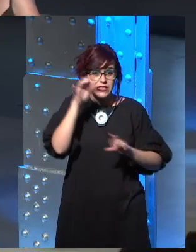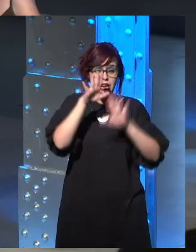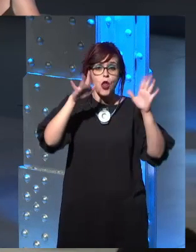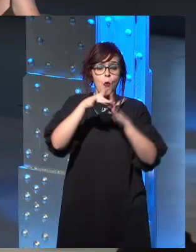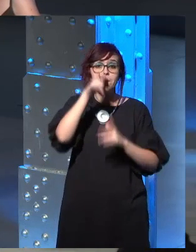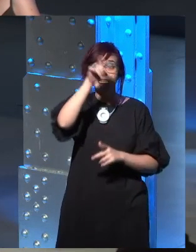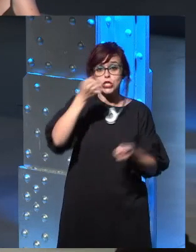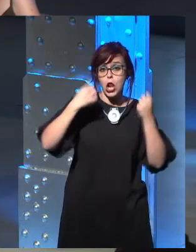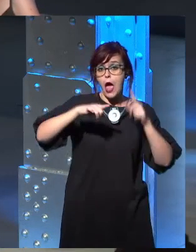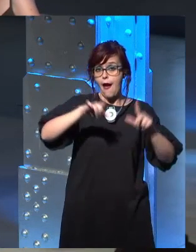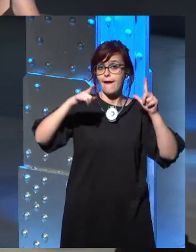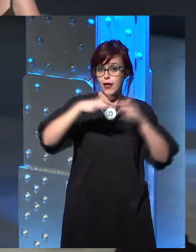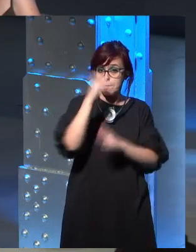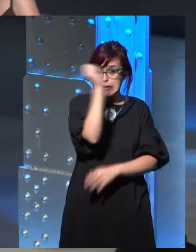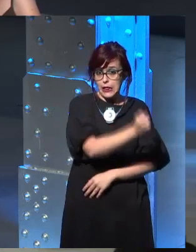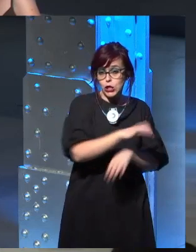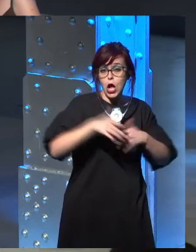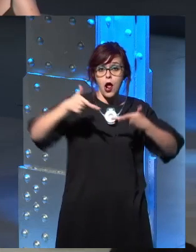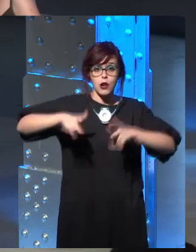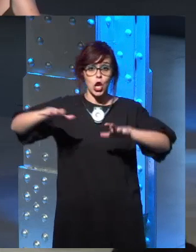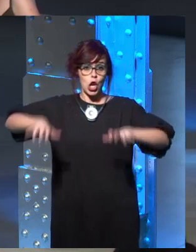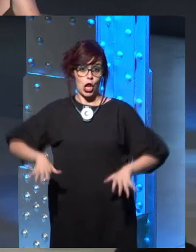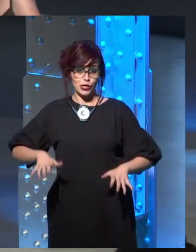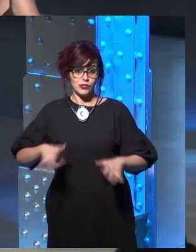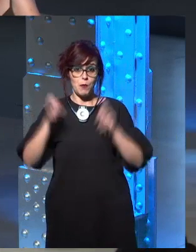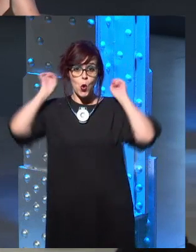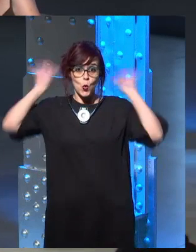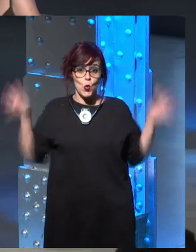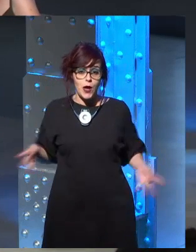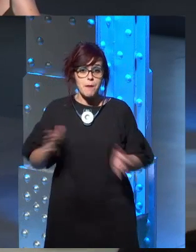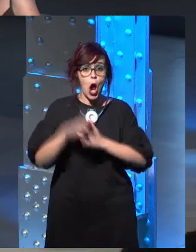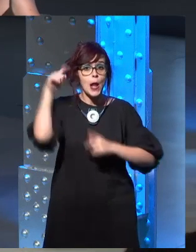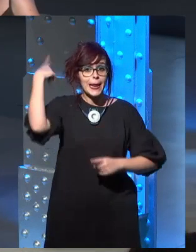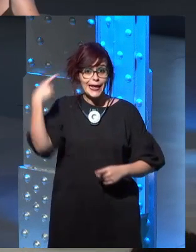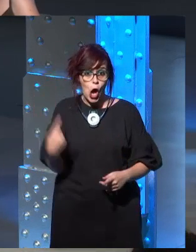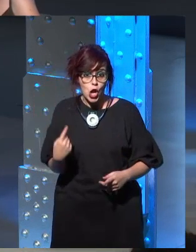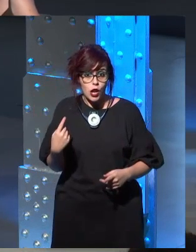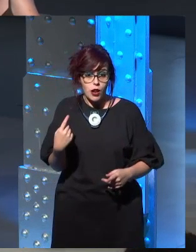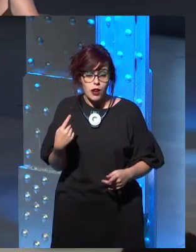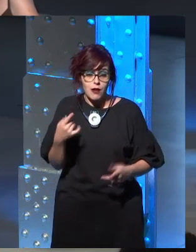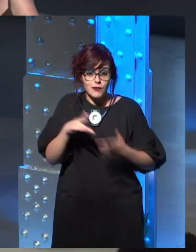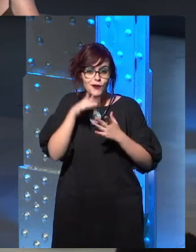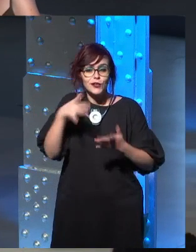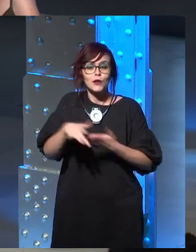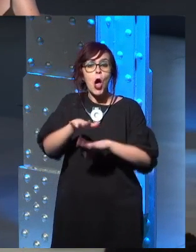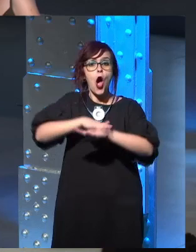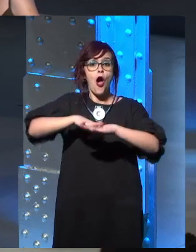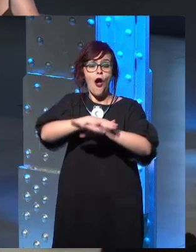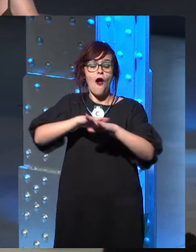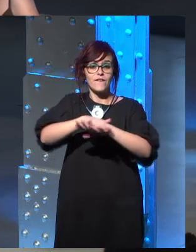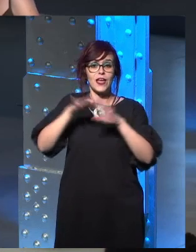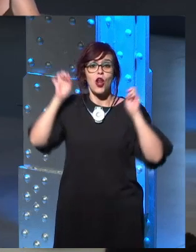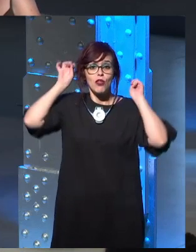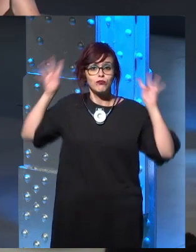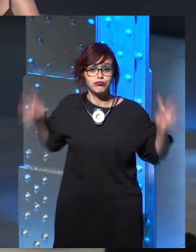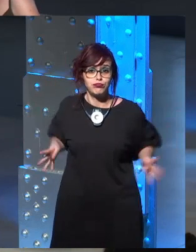That's, you can say that. Rickon is not going to be the ruler of the Seven Kingdoms, uh, at the end of the book series. I think I